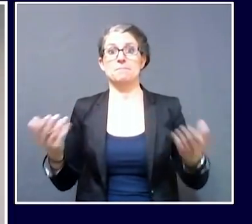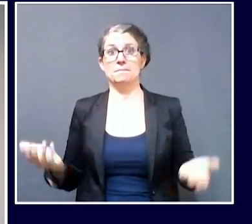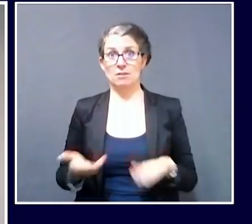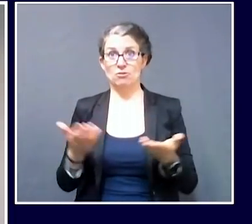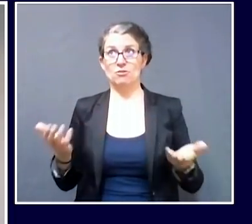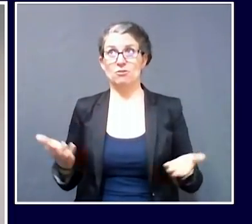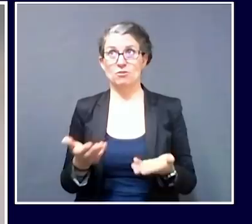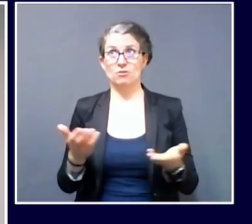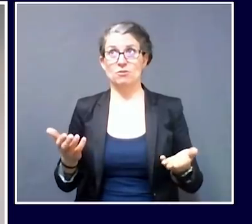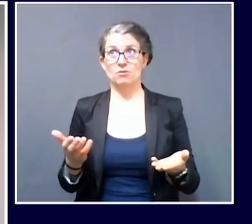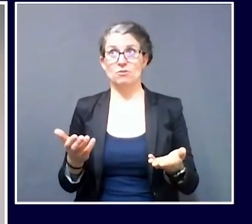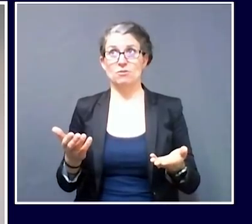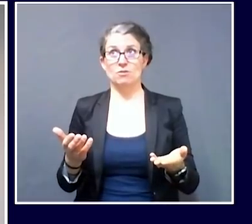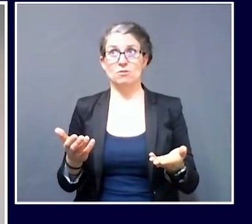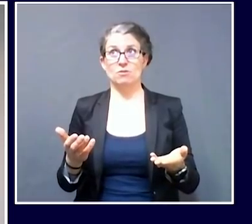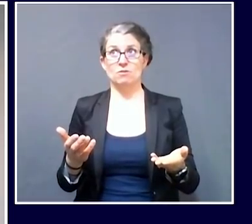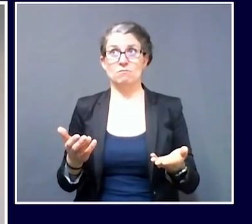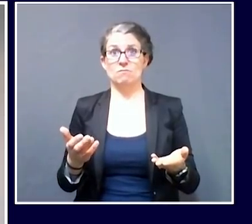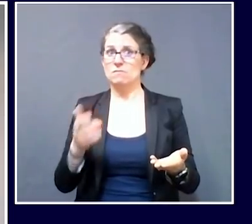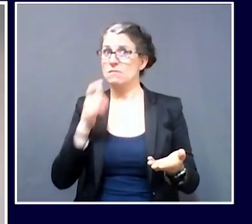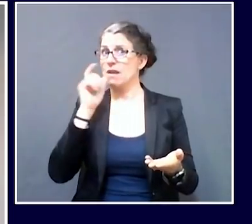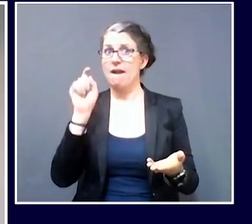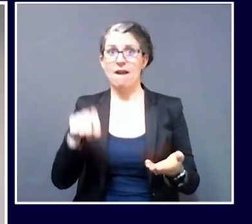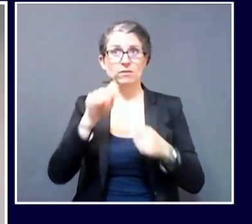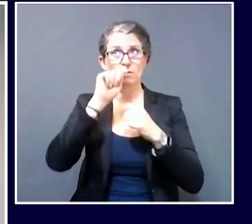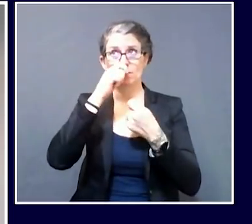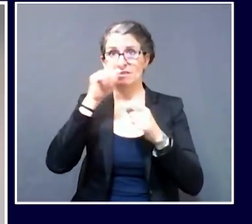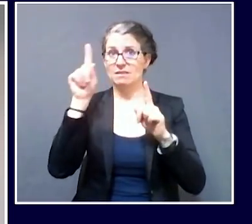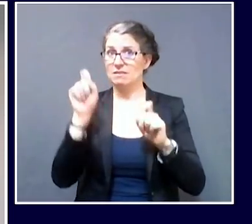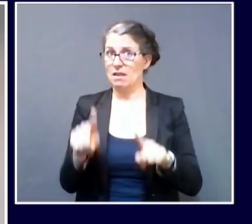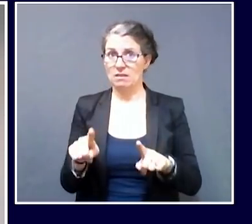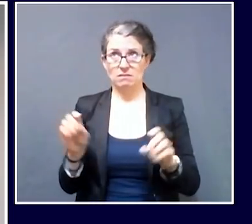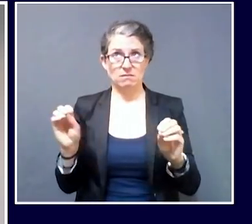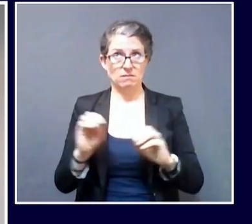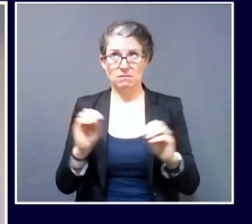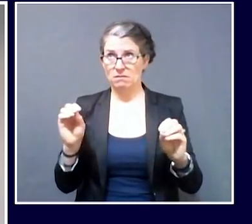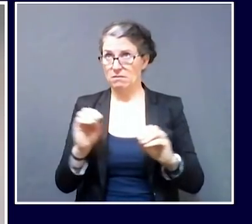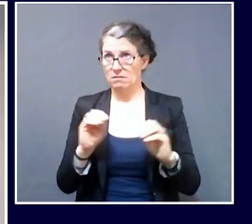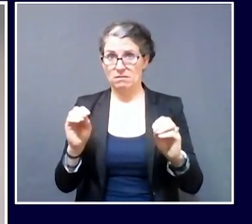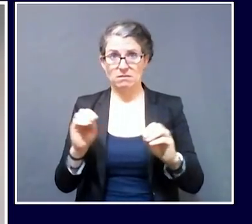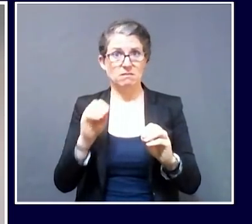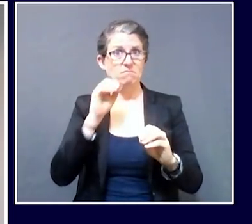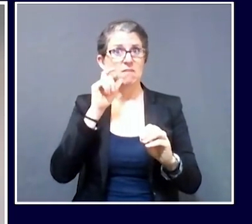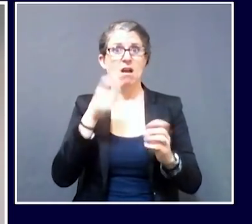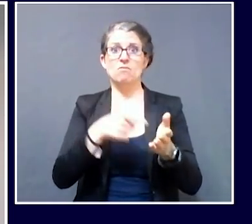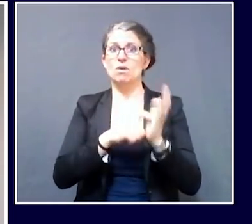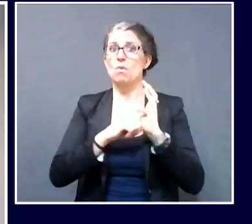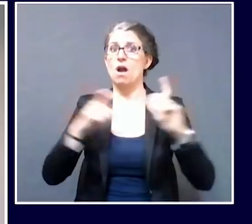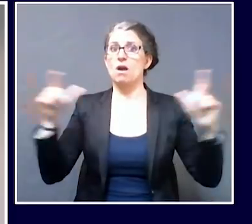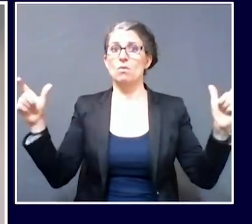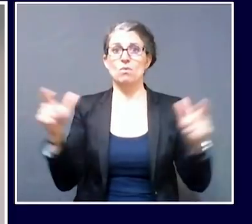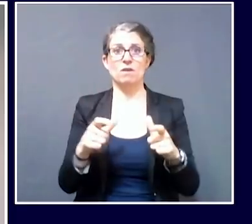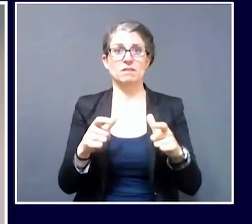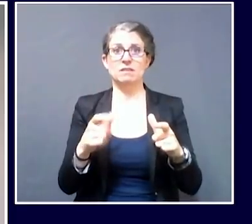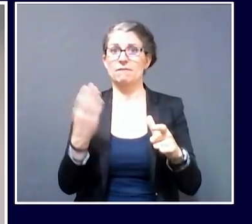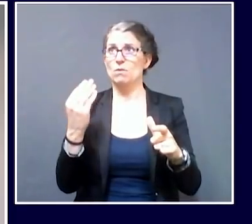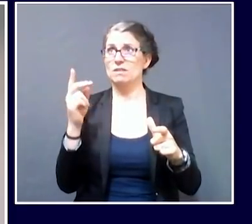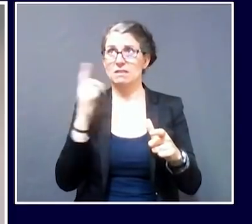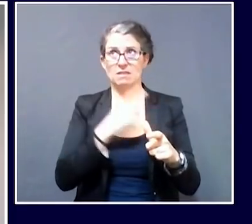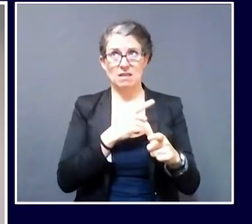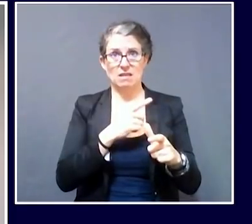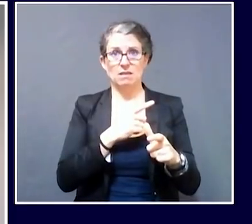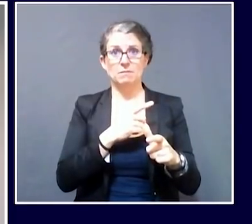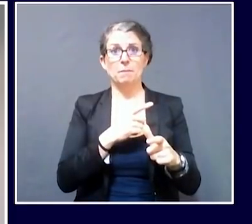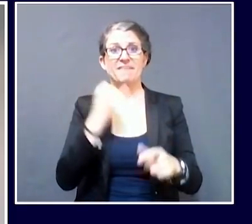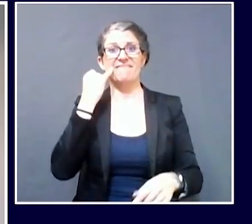from the protocol. But if Maine residents do that, they won't be because that's what it sounded like. But common